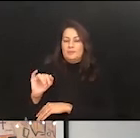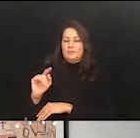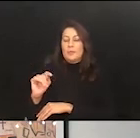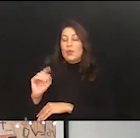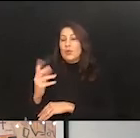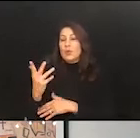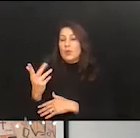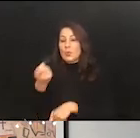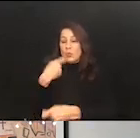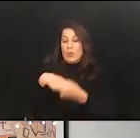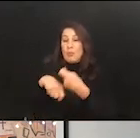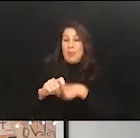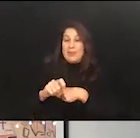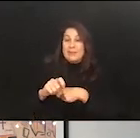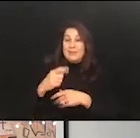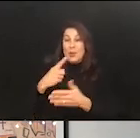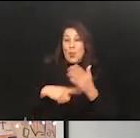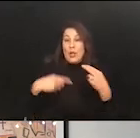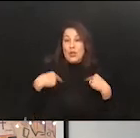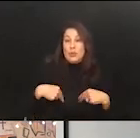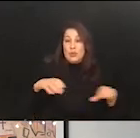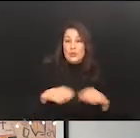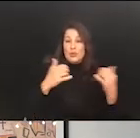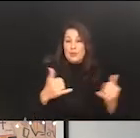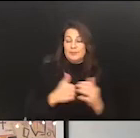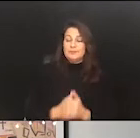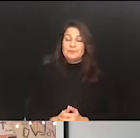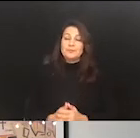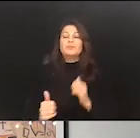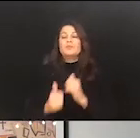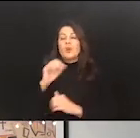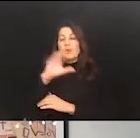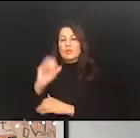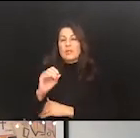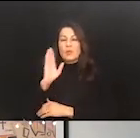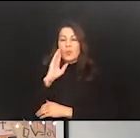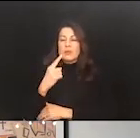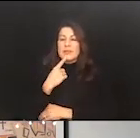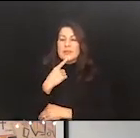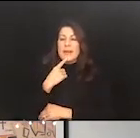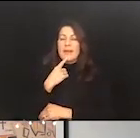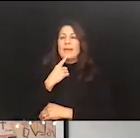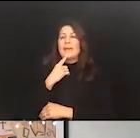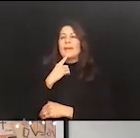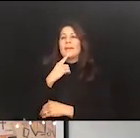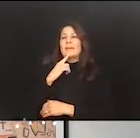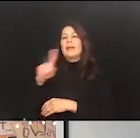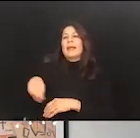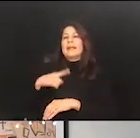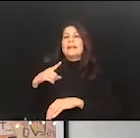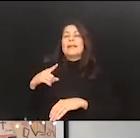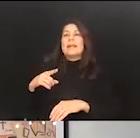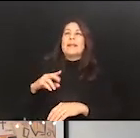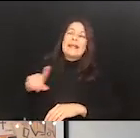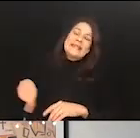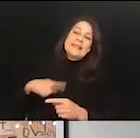replace what some humans are doing now? Now, most companies will say it is about augmenting, and I think often it is. You can